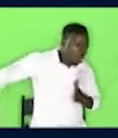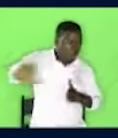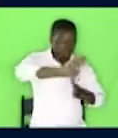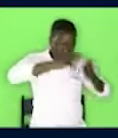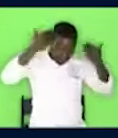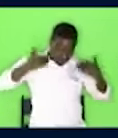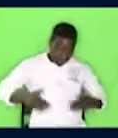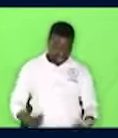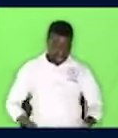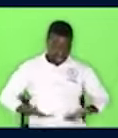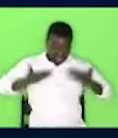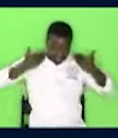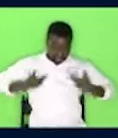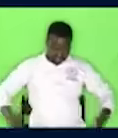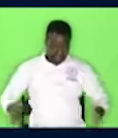name.